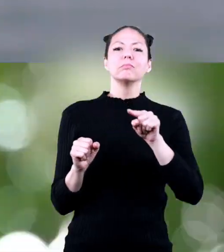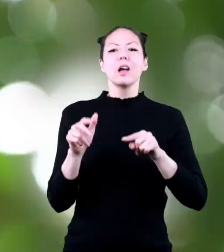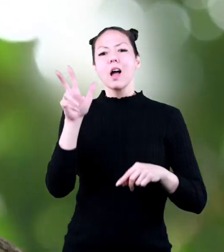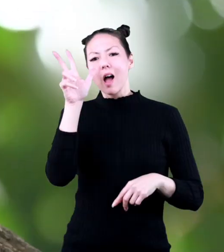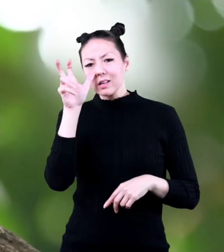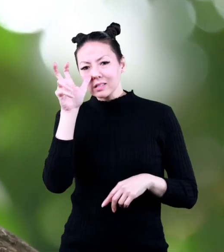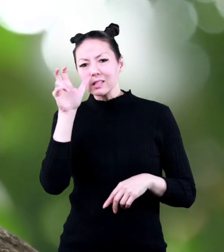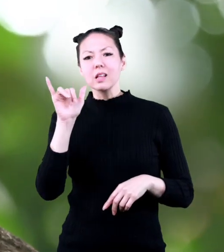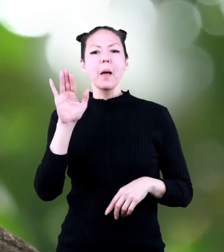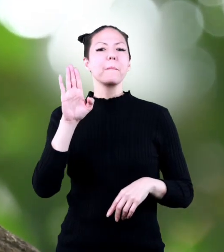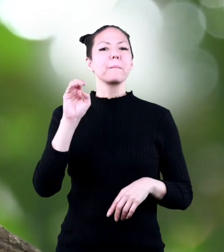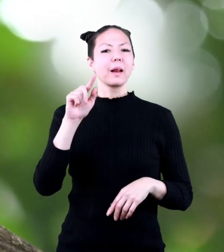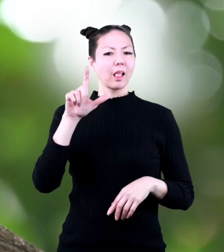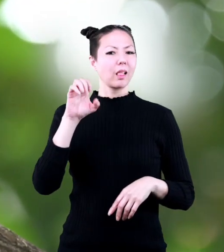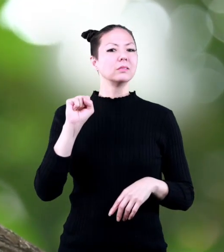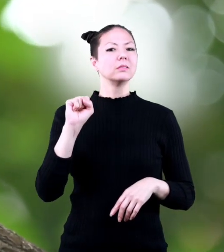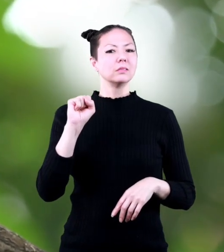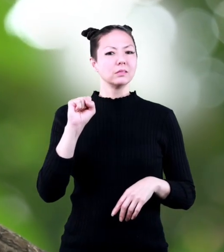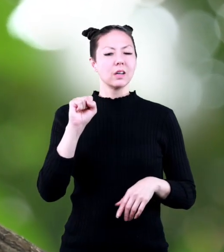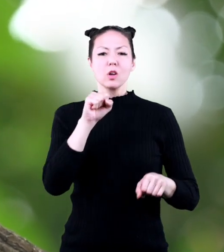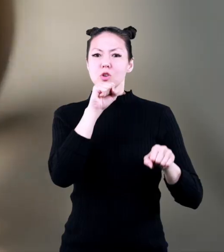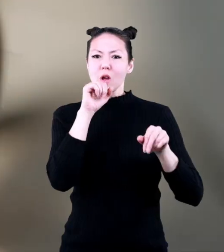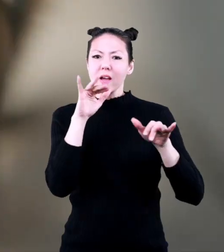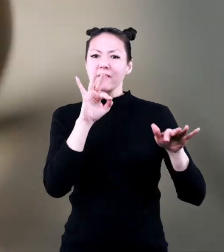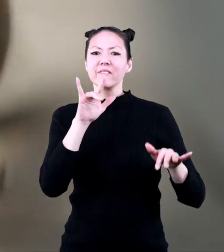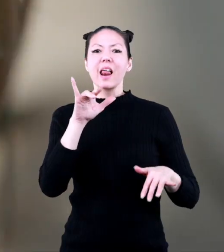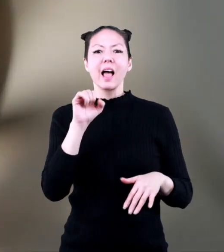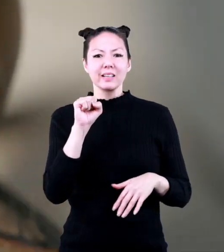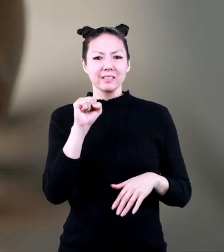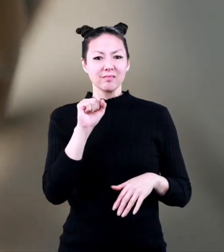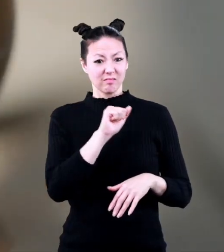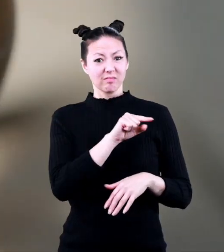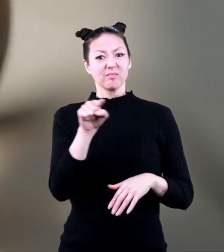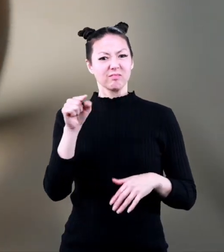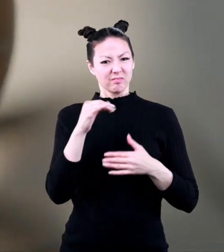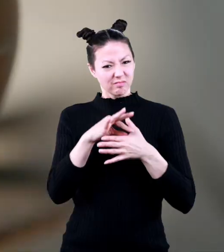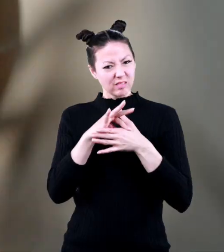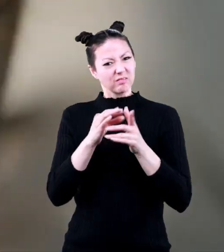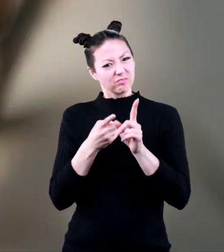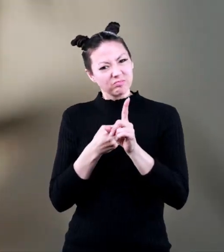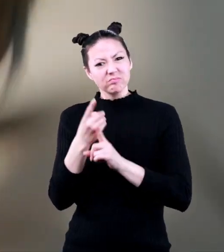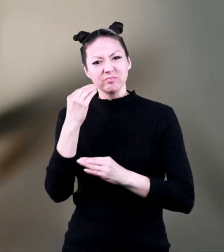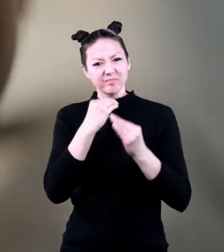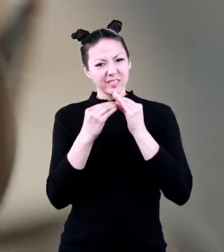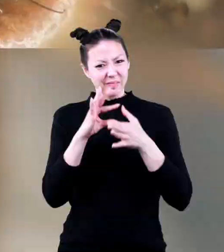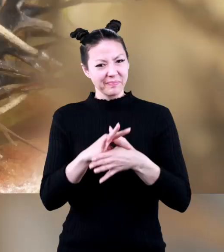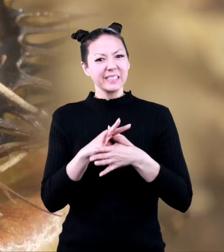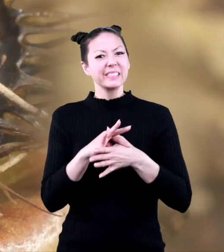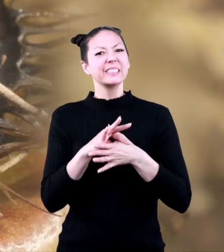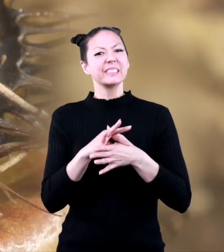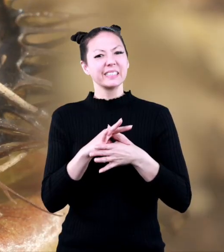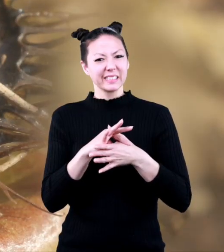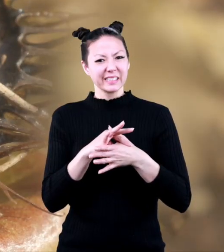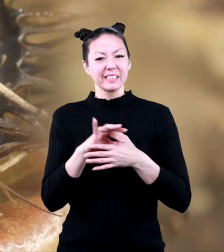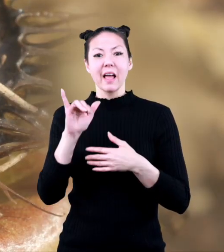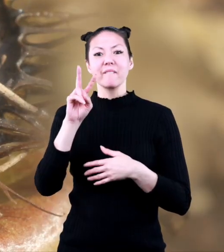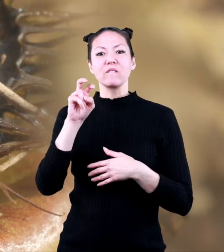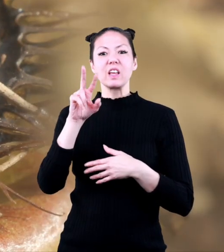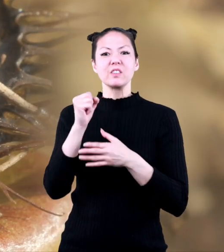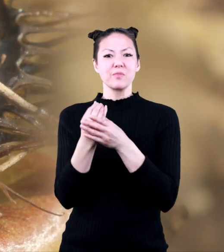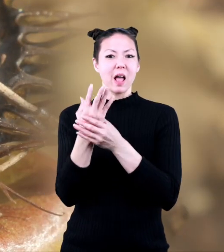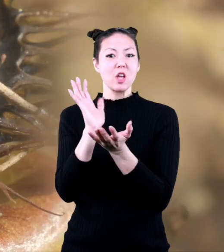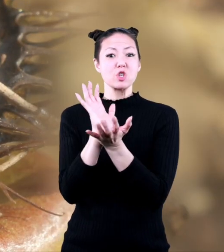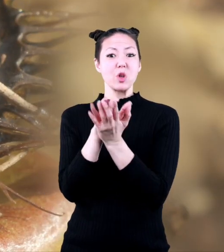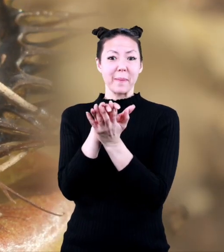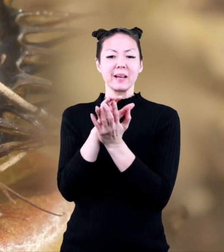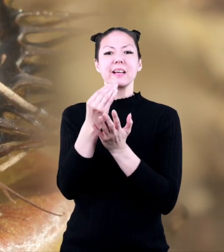and insects like beetles and dragonflies are all carnivores. So is the Venus